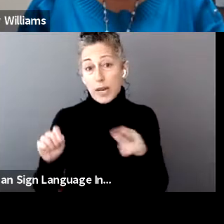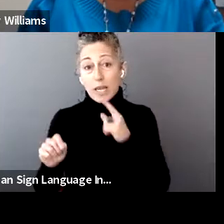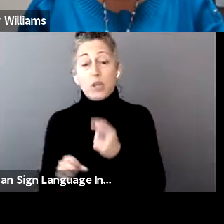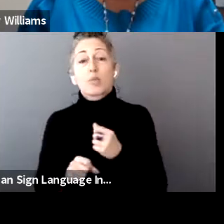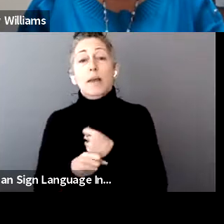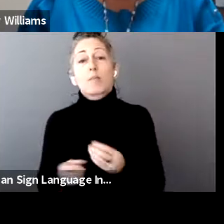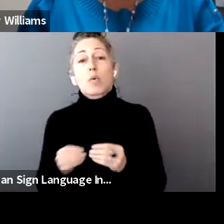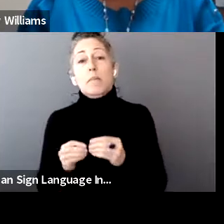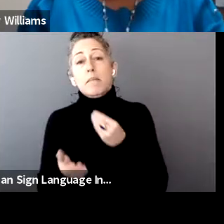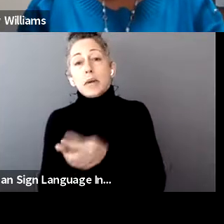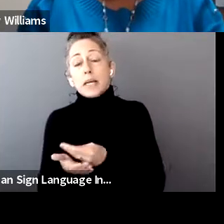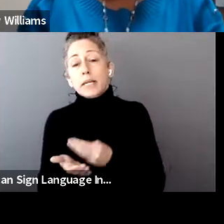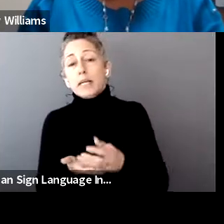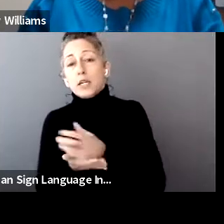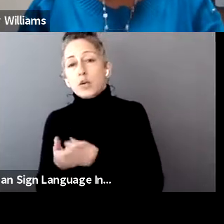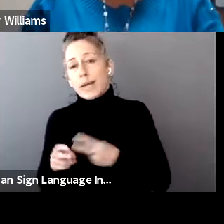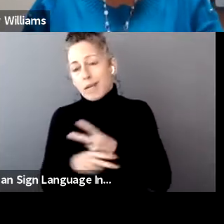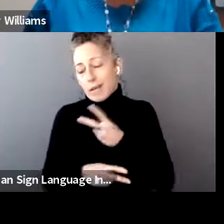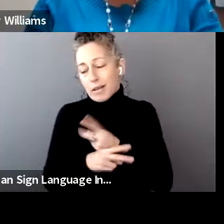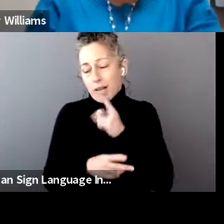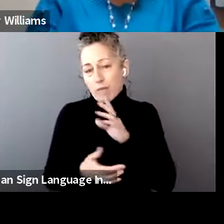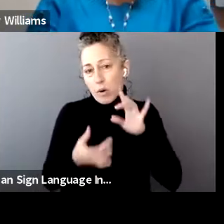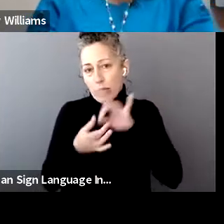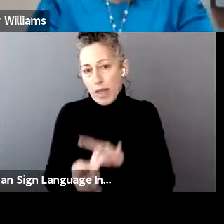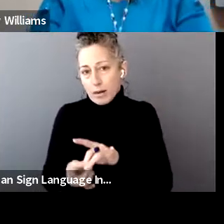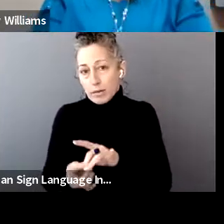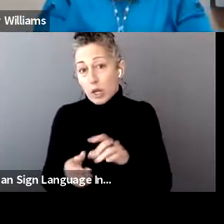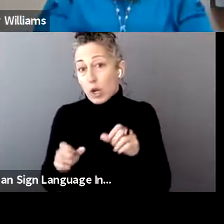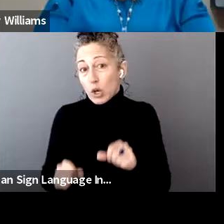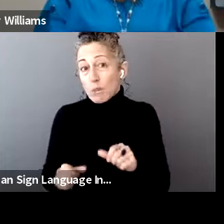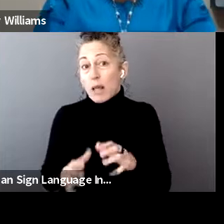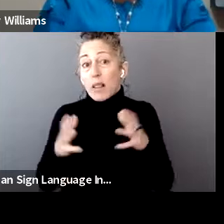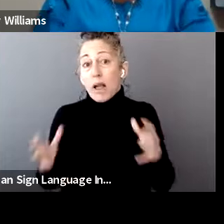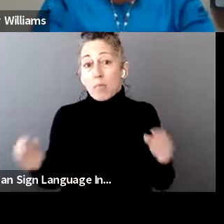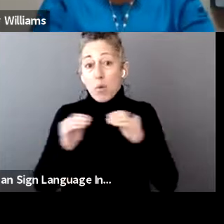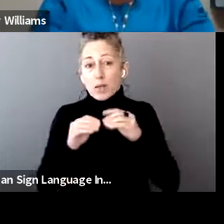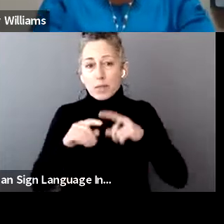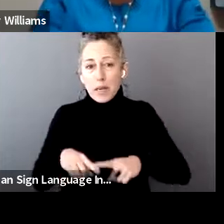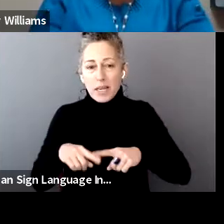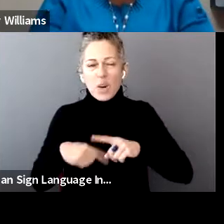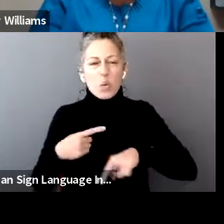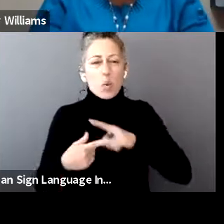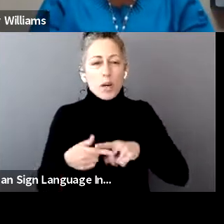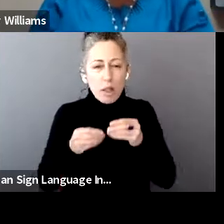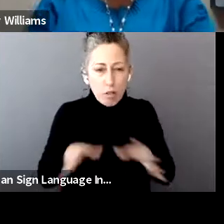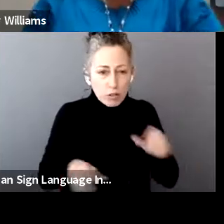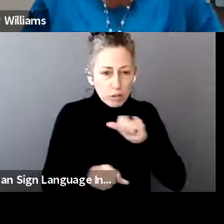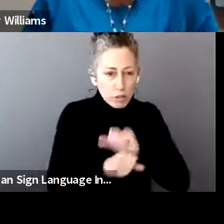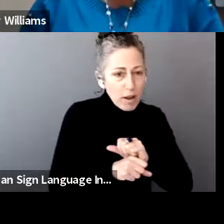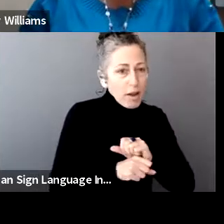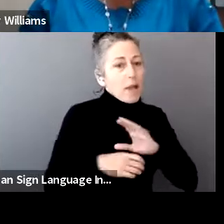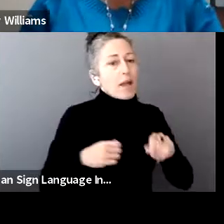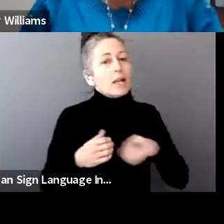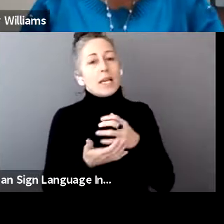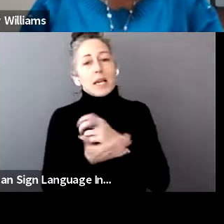calculate the credit for 2020, which could be substantially more depending on when they lost their job and how much their income decreased.